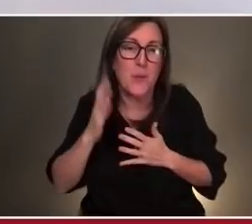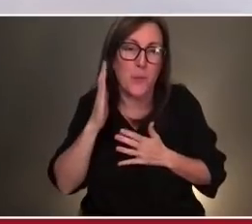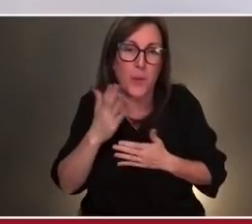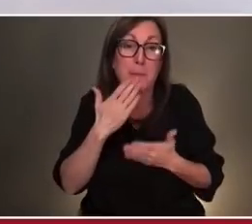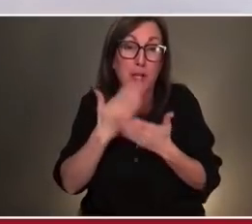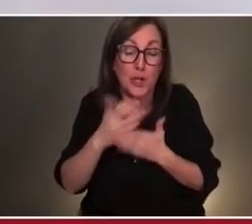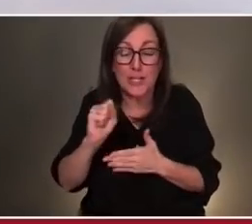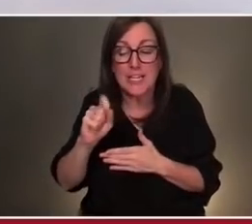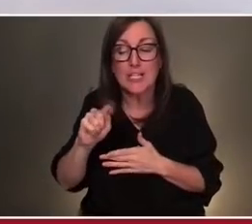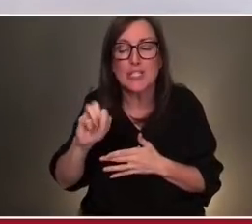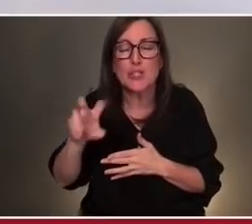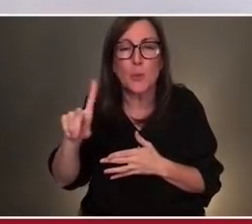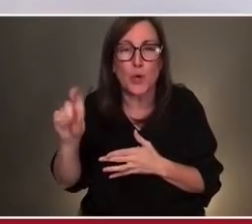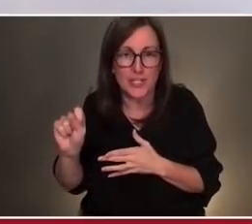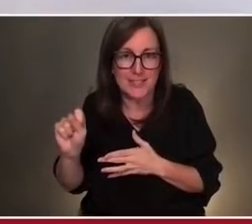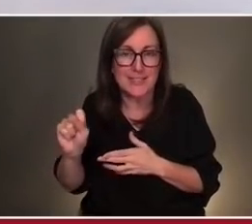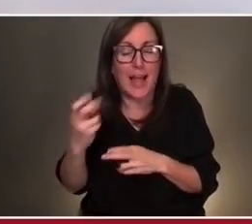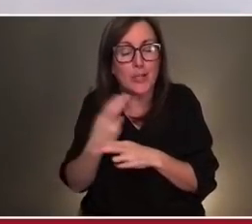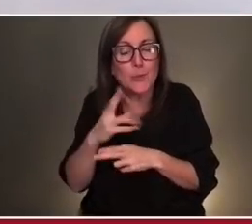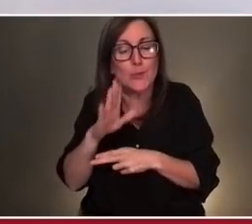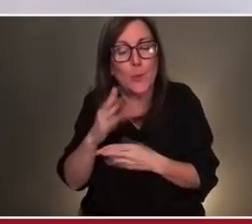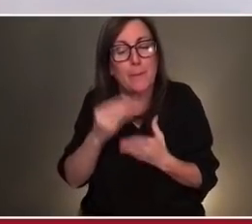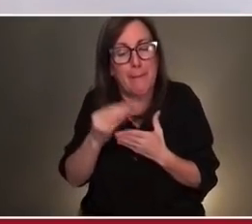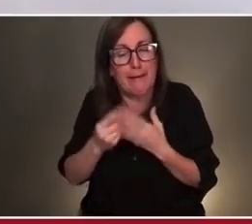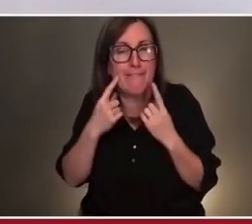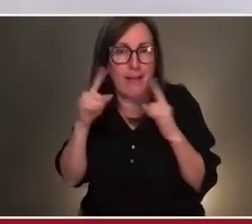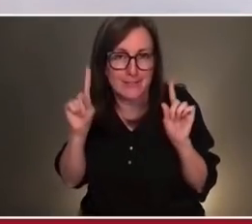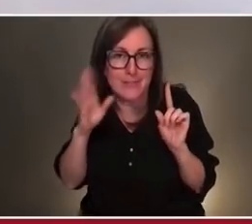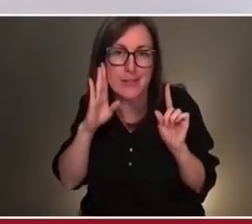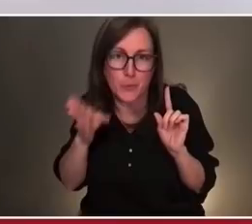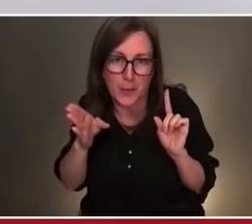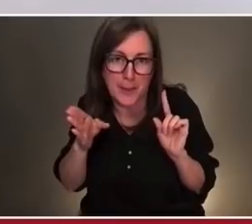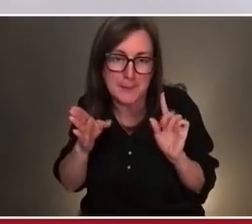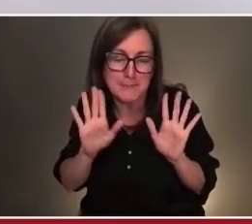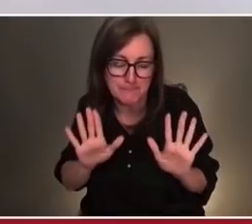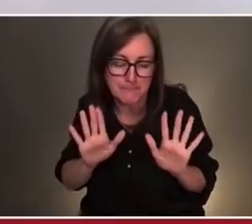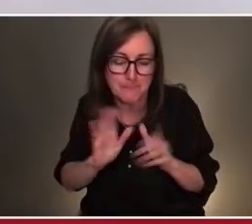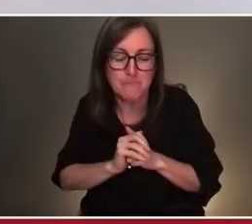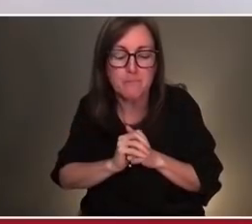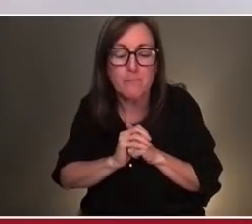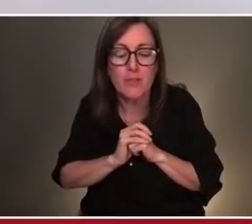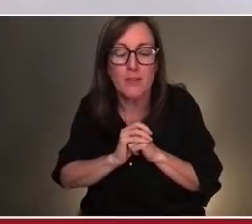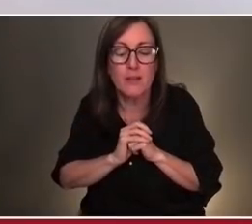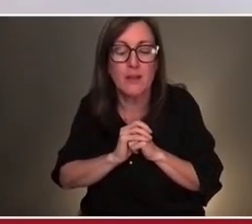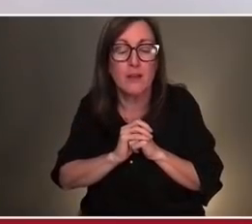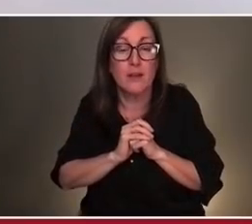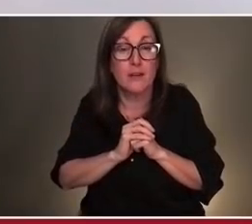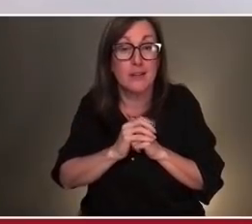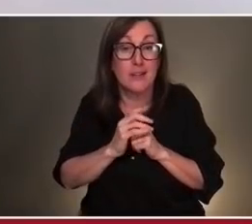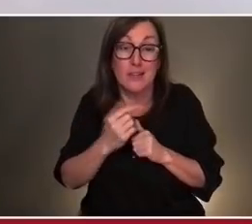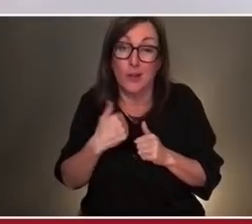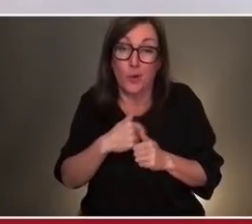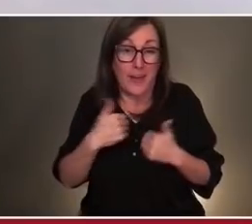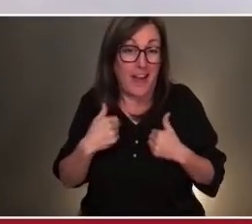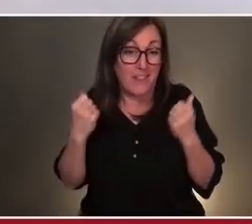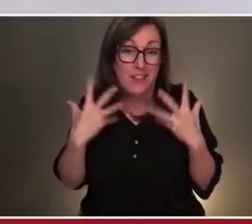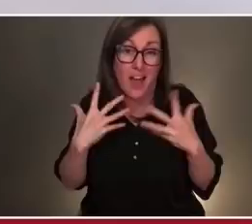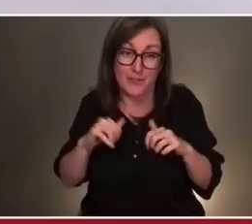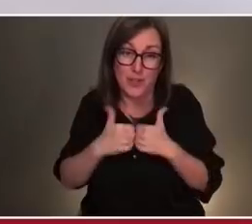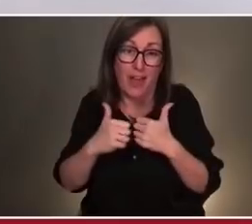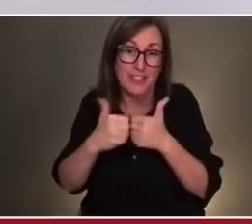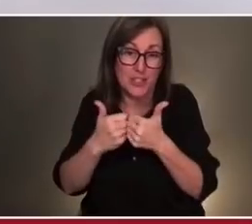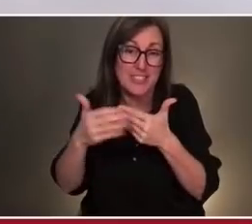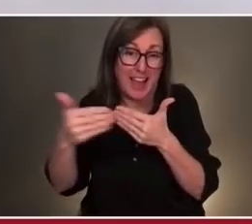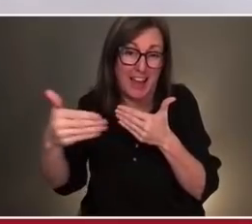of your money. And so I appreciate that. We have a lot of challenges ahead of us, and we're not going to